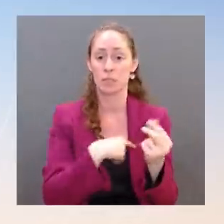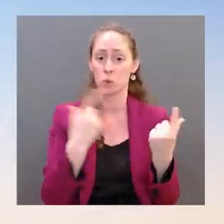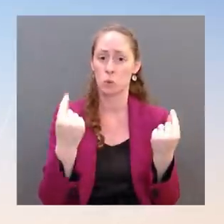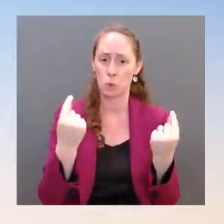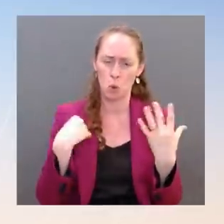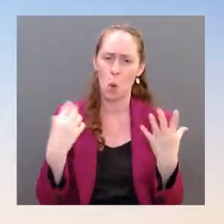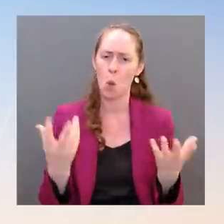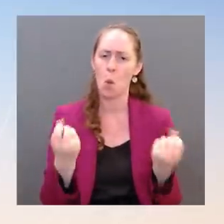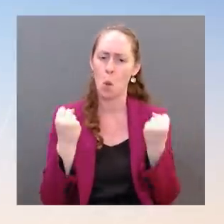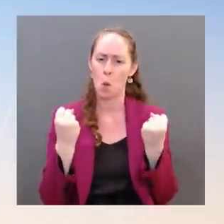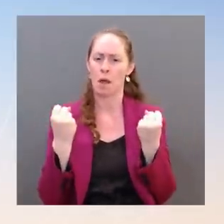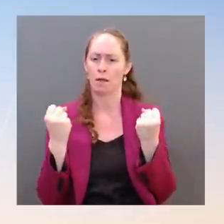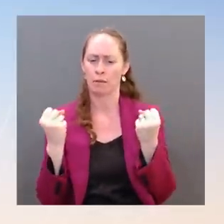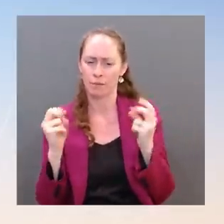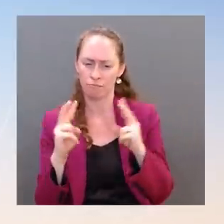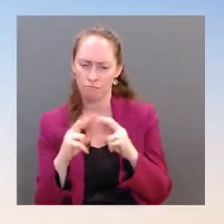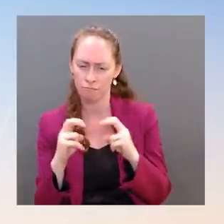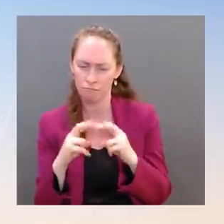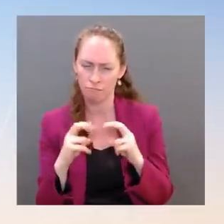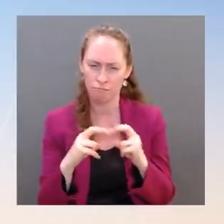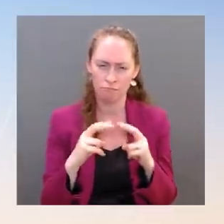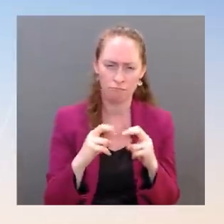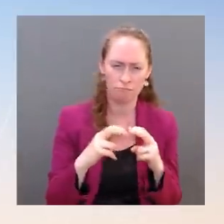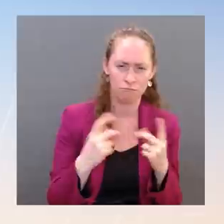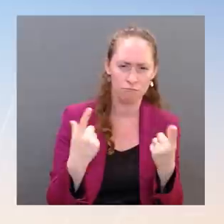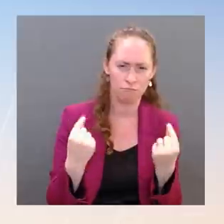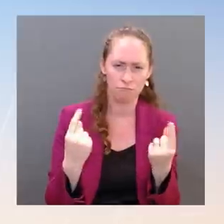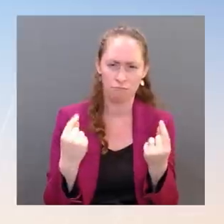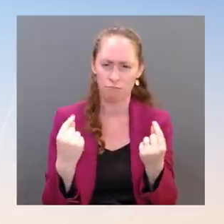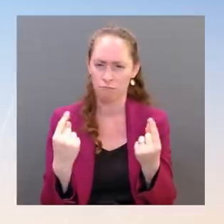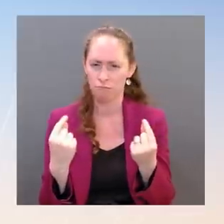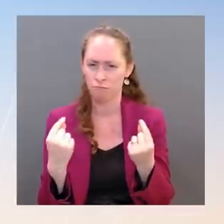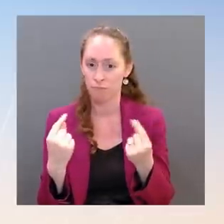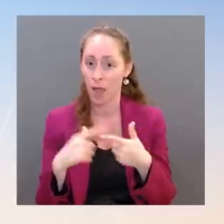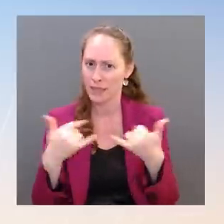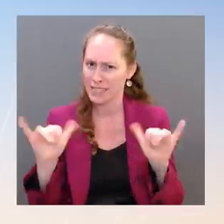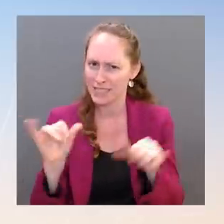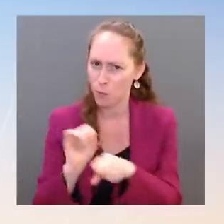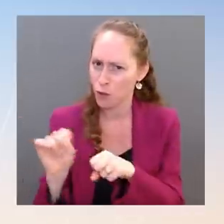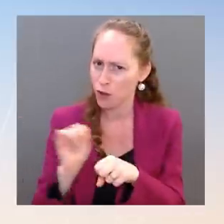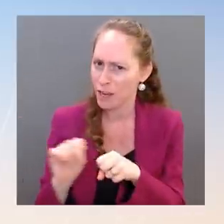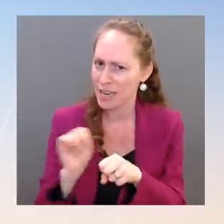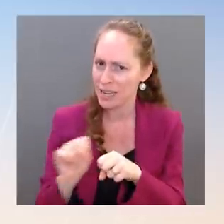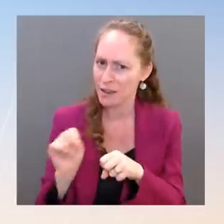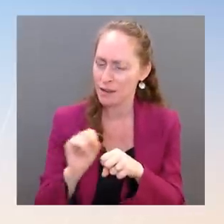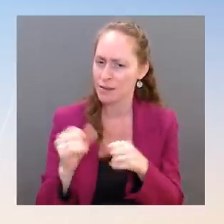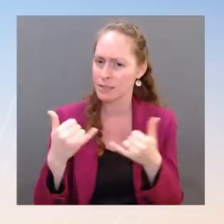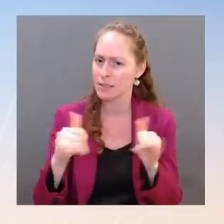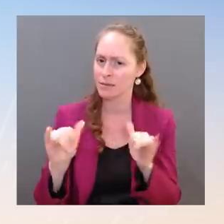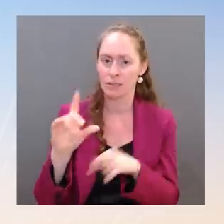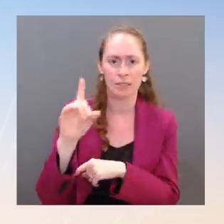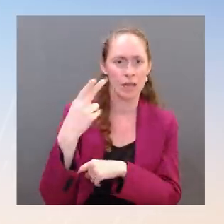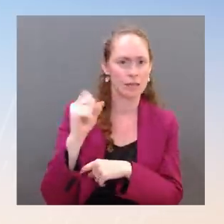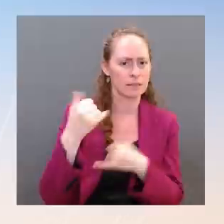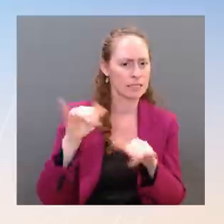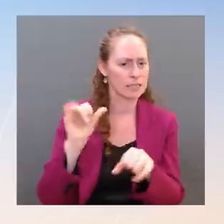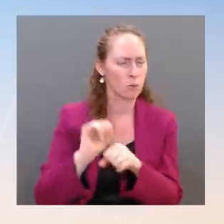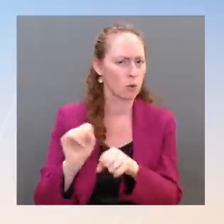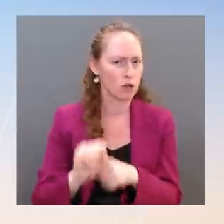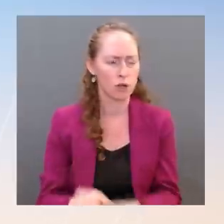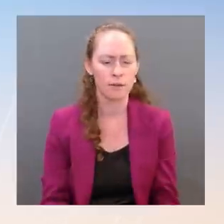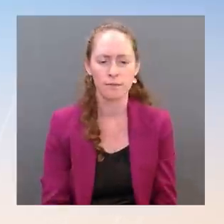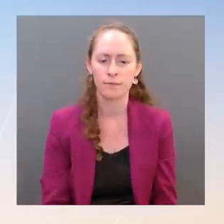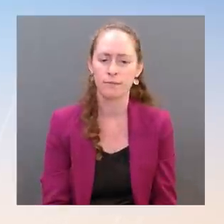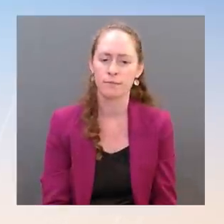But the work does — the work doesn't stop. We're still going to continue the work. The DHS is still going to continue the work. Okay. There's a bulletin now that DHS is